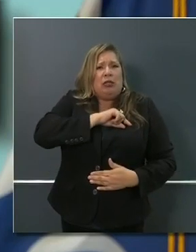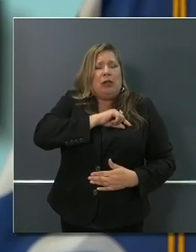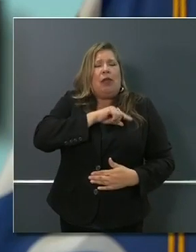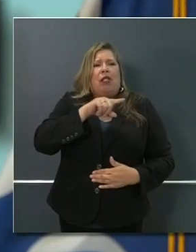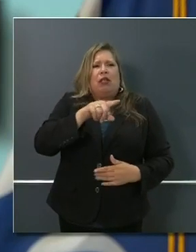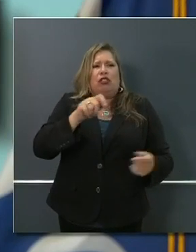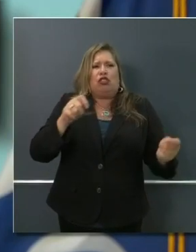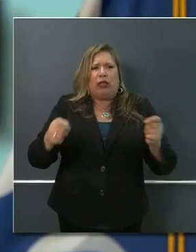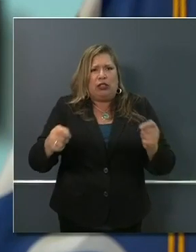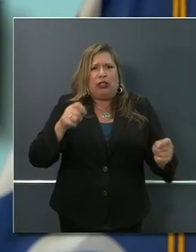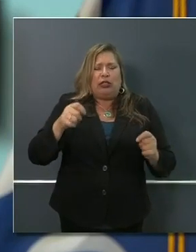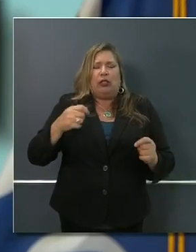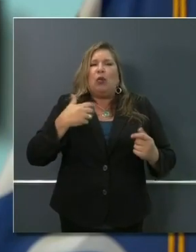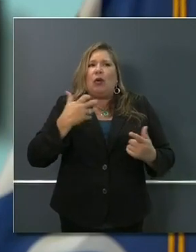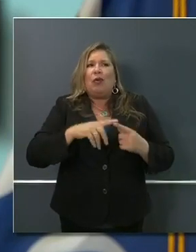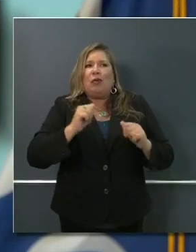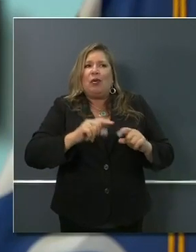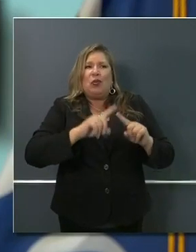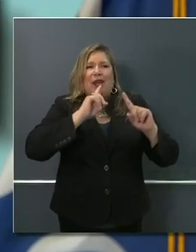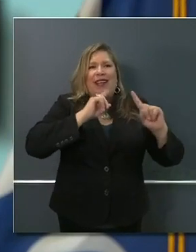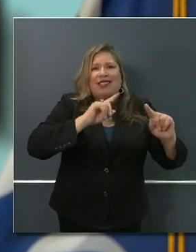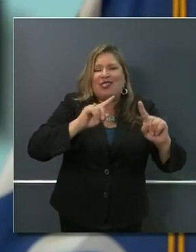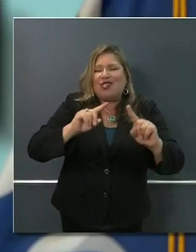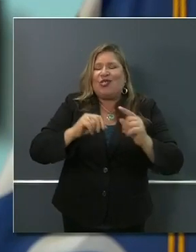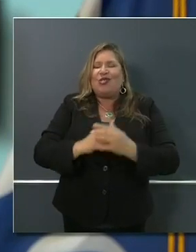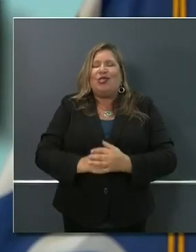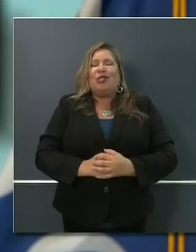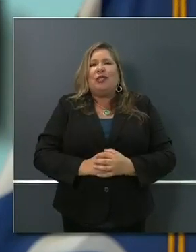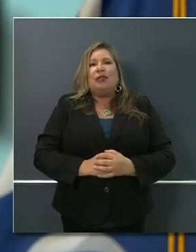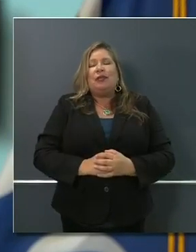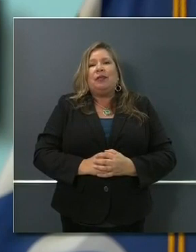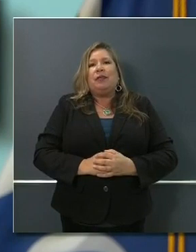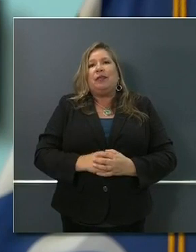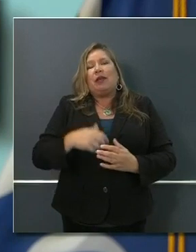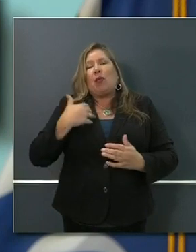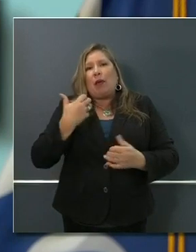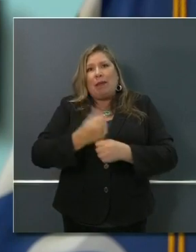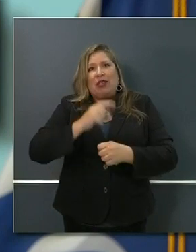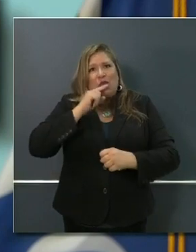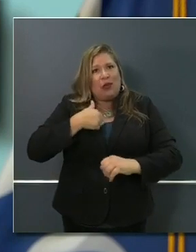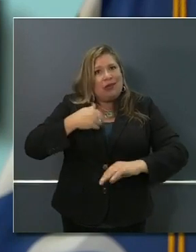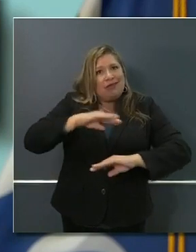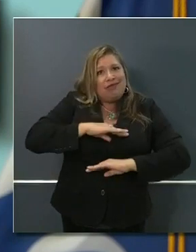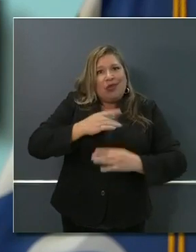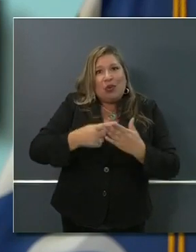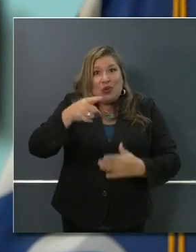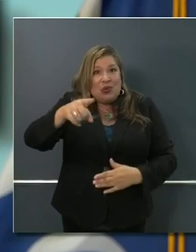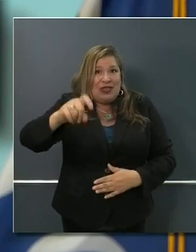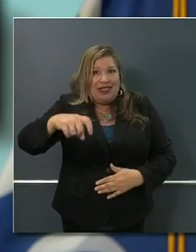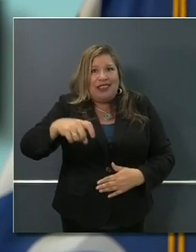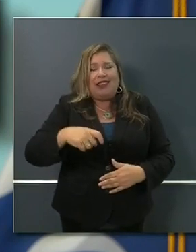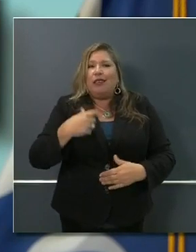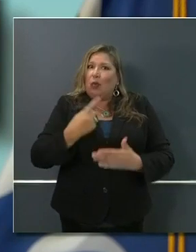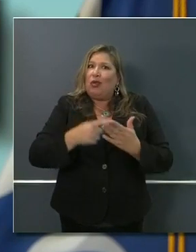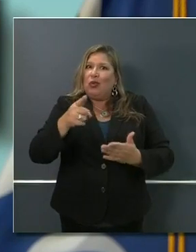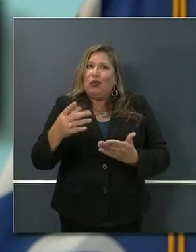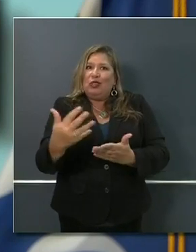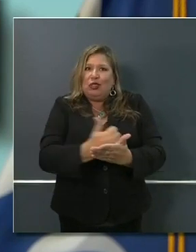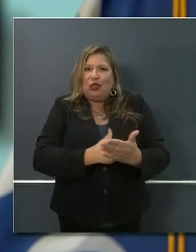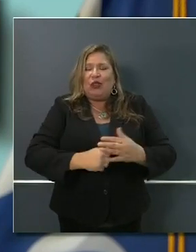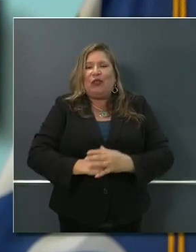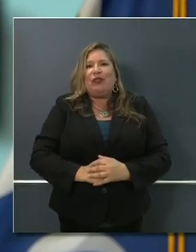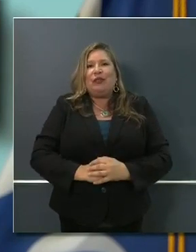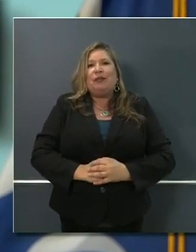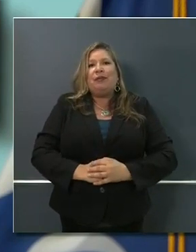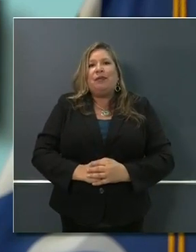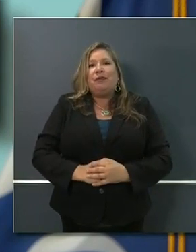and our ability to deliver on your expectations and what you deserve as people